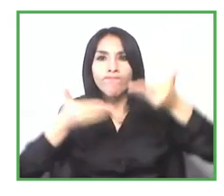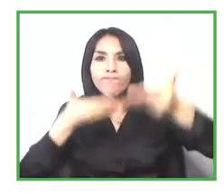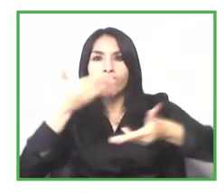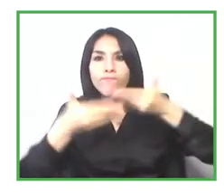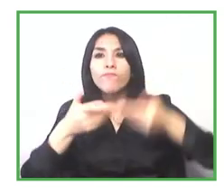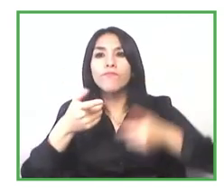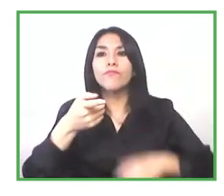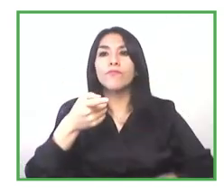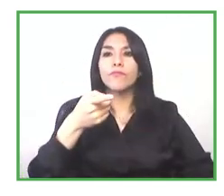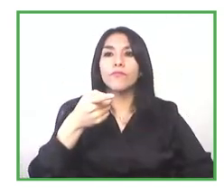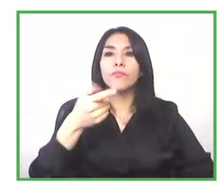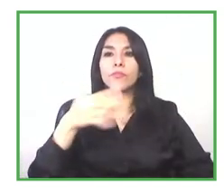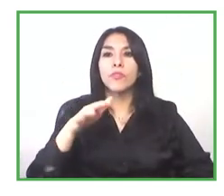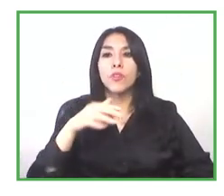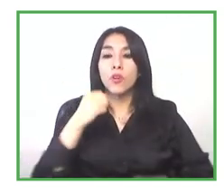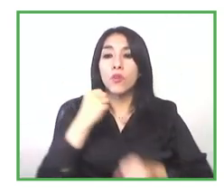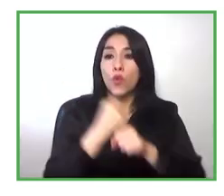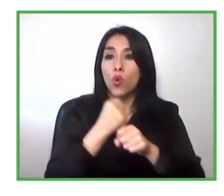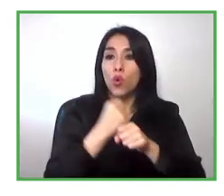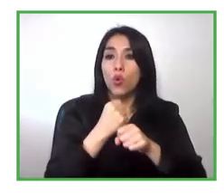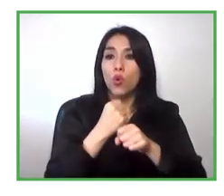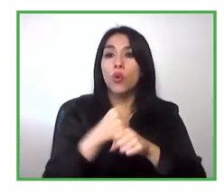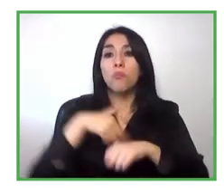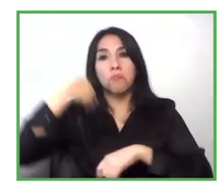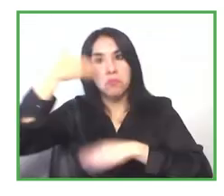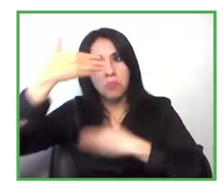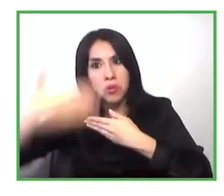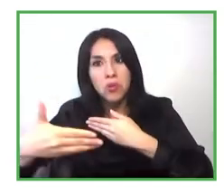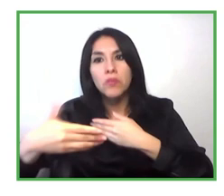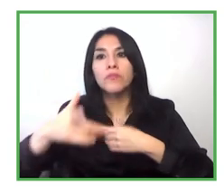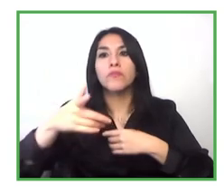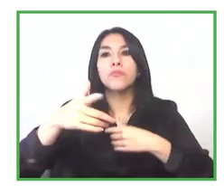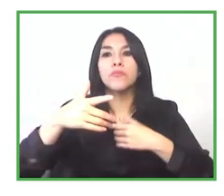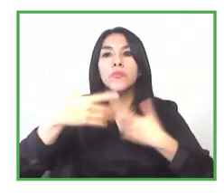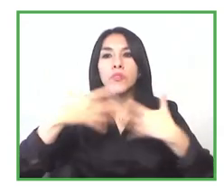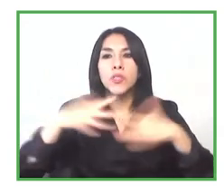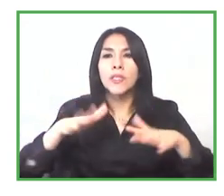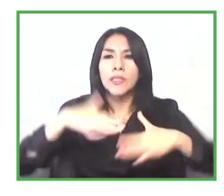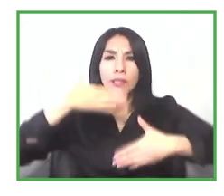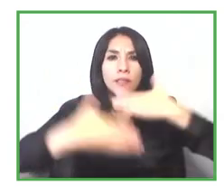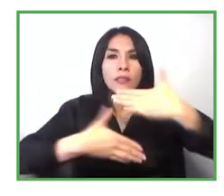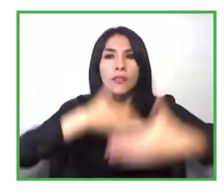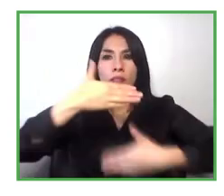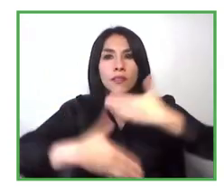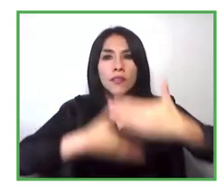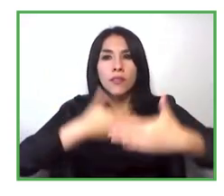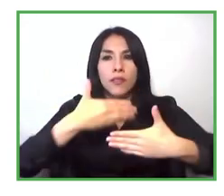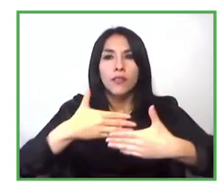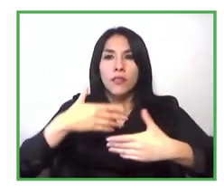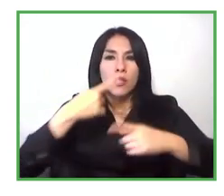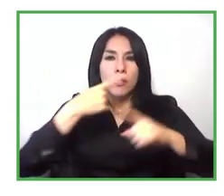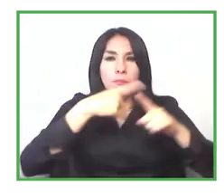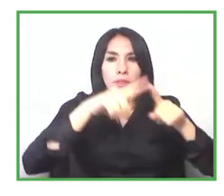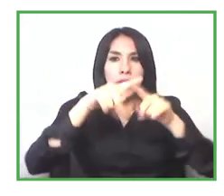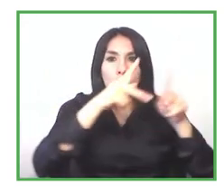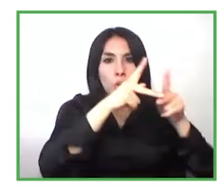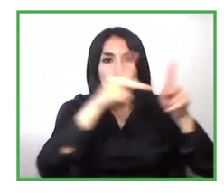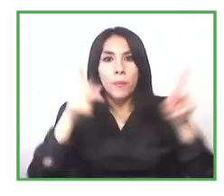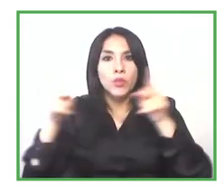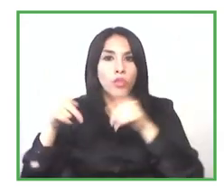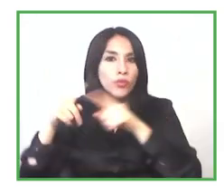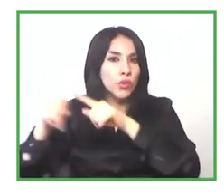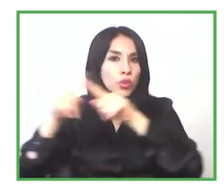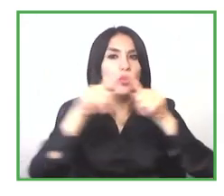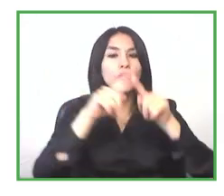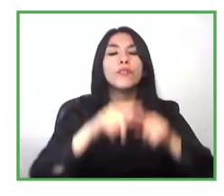organization in order to extend the program to others because you know uh funding is always